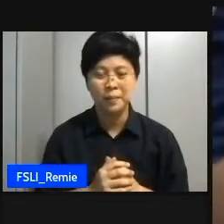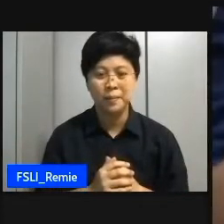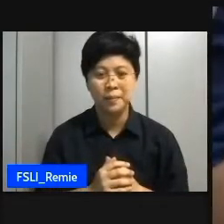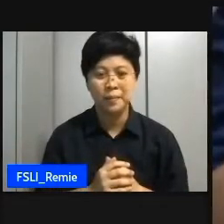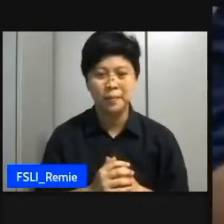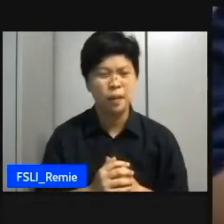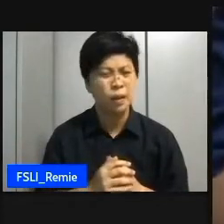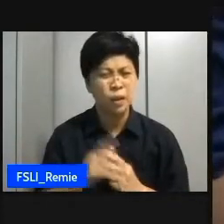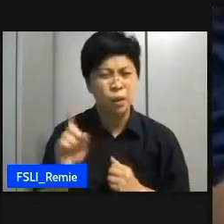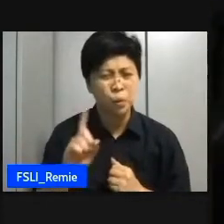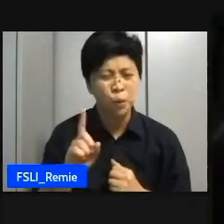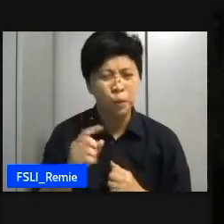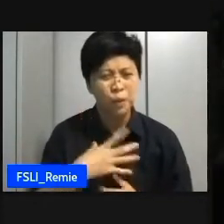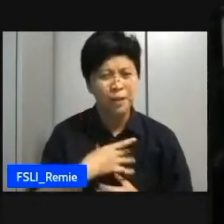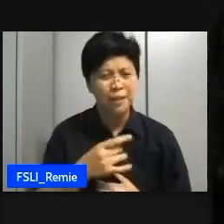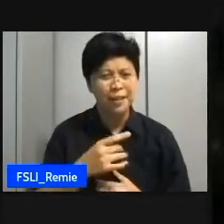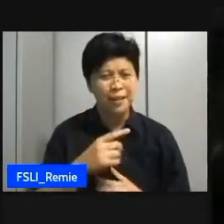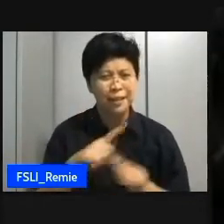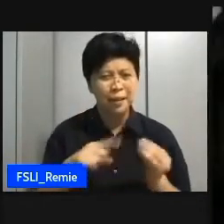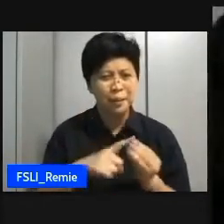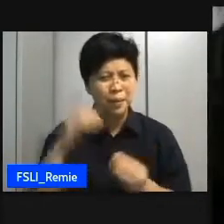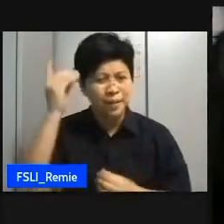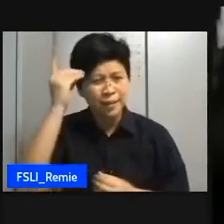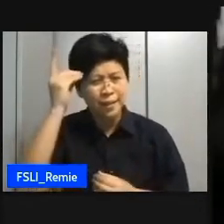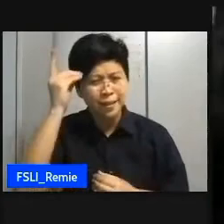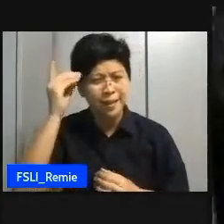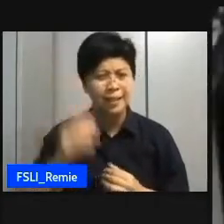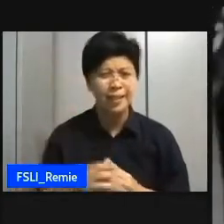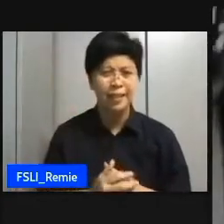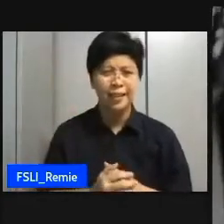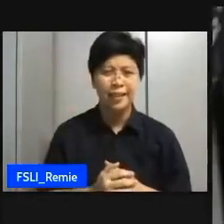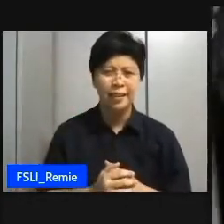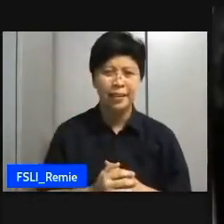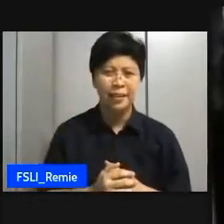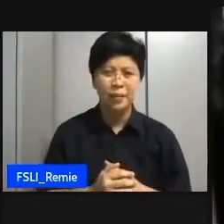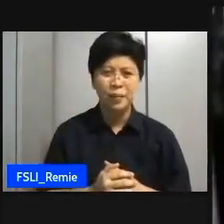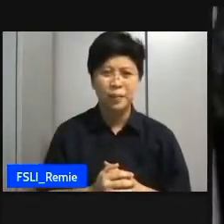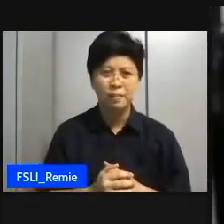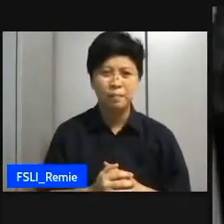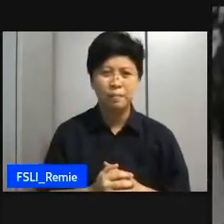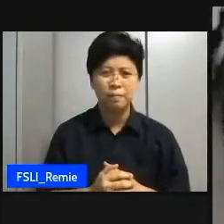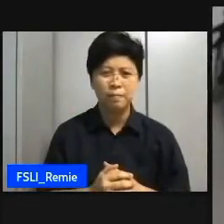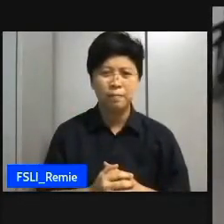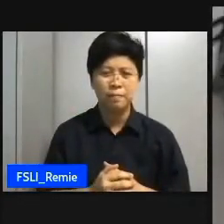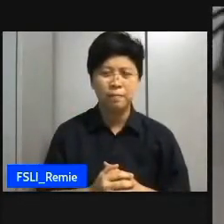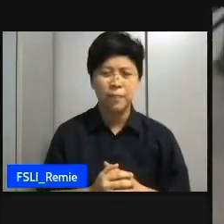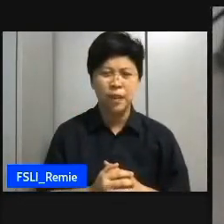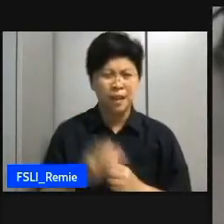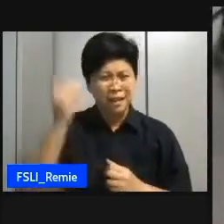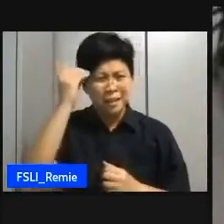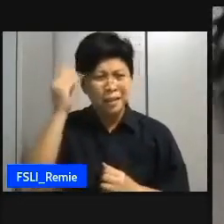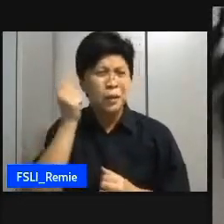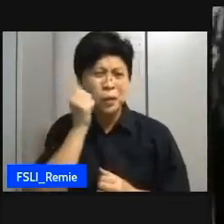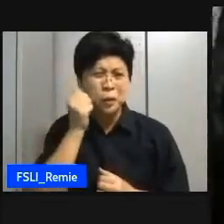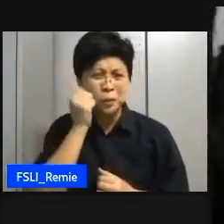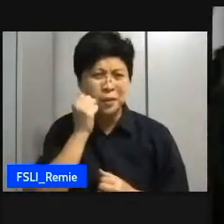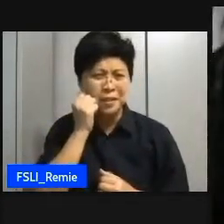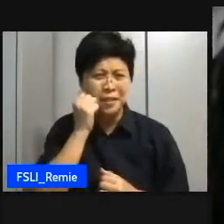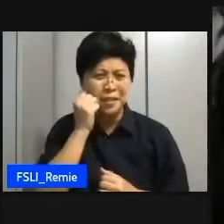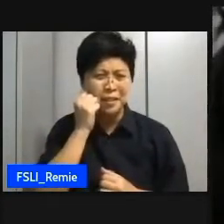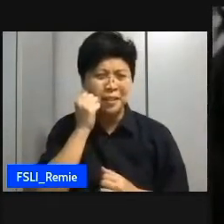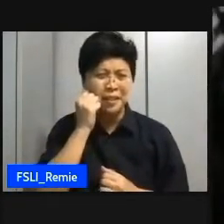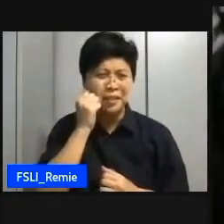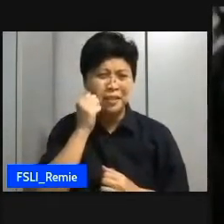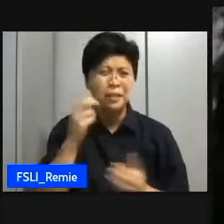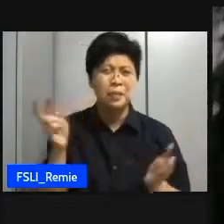oh i haven't thought of anything like man just that he has autism always repeats and he